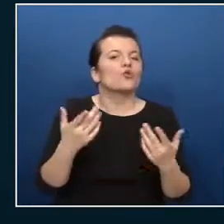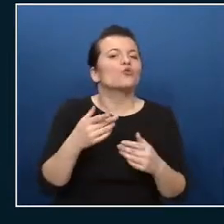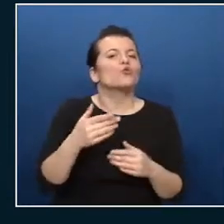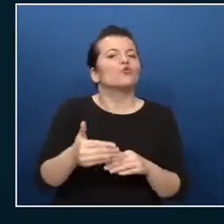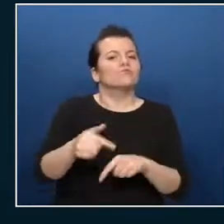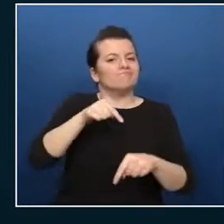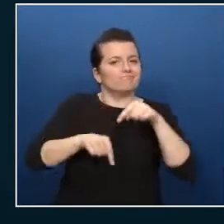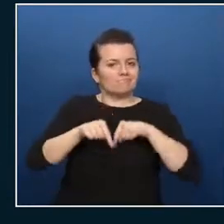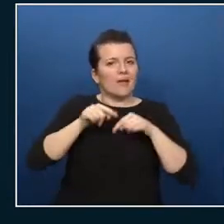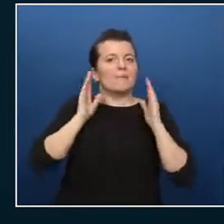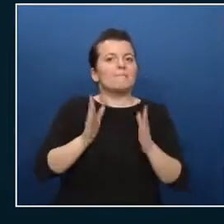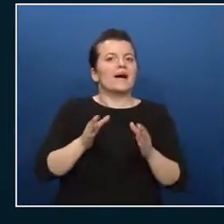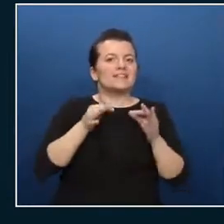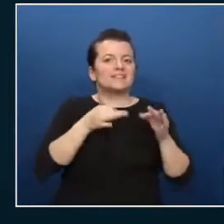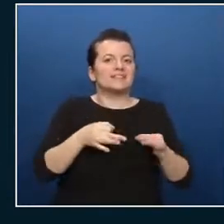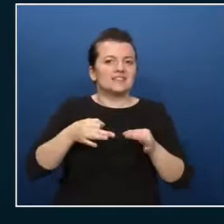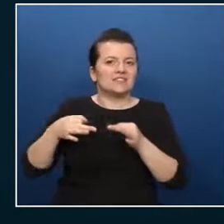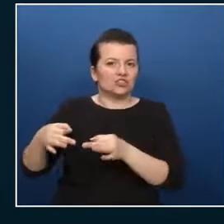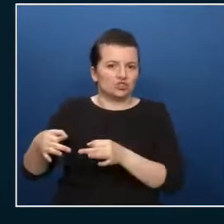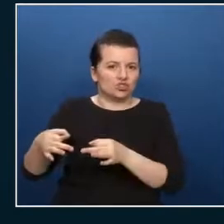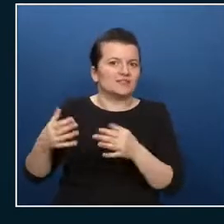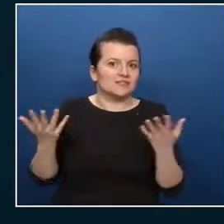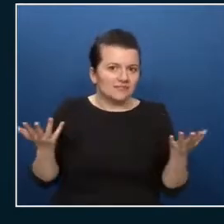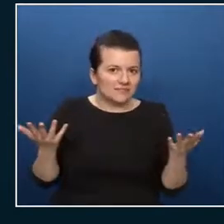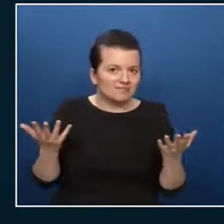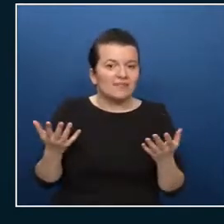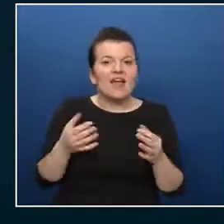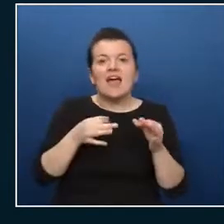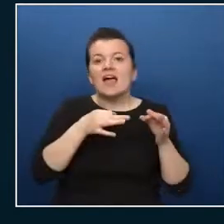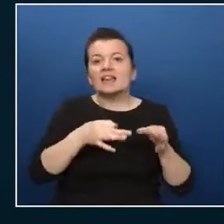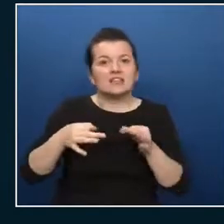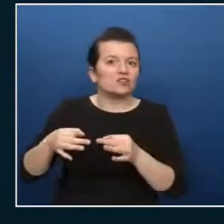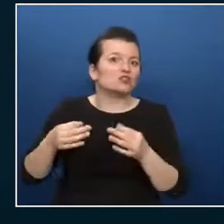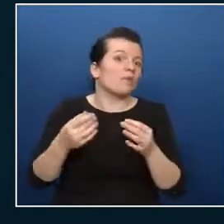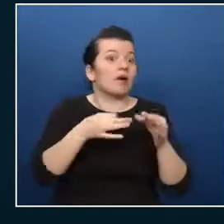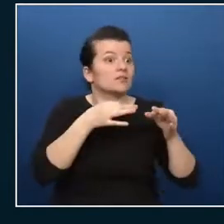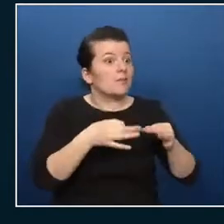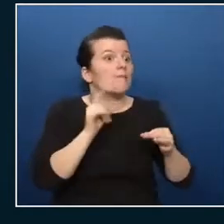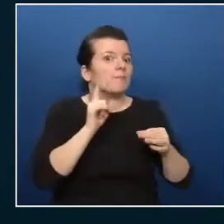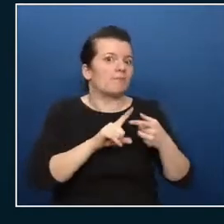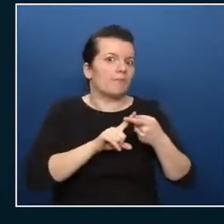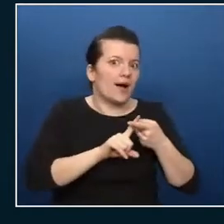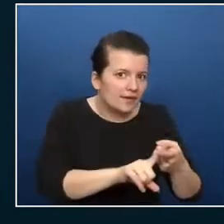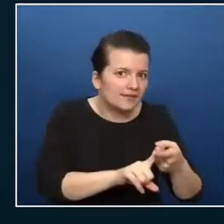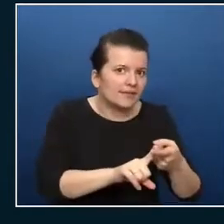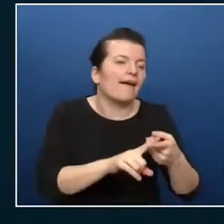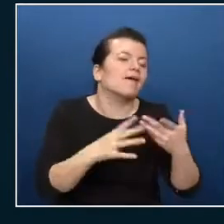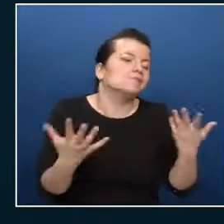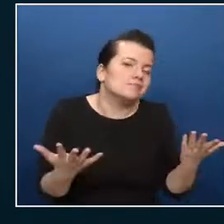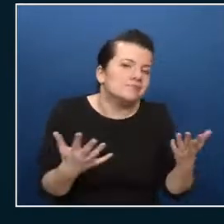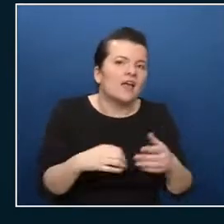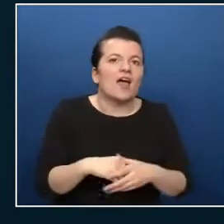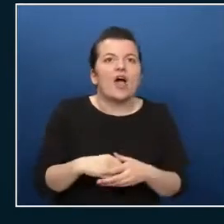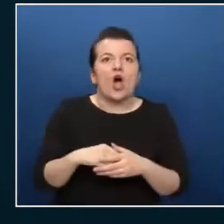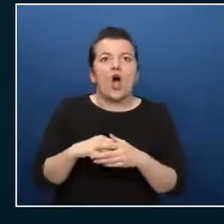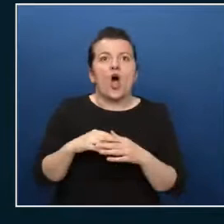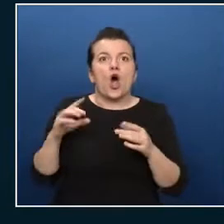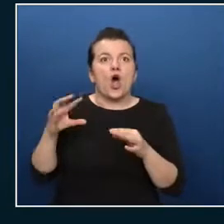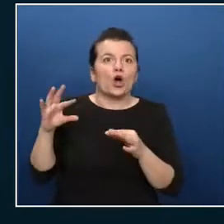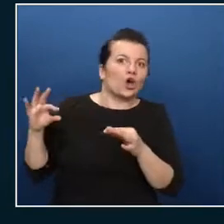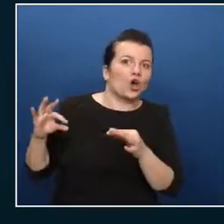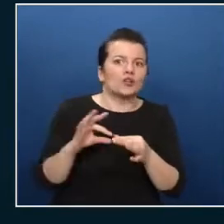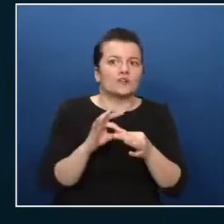certain decisions are binding like hey if I got a connectivity subscription with a hub in there